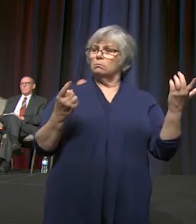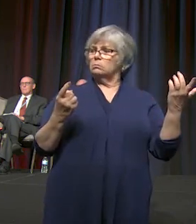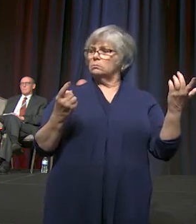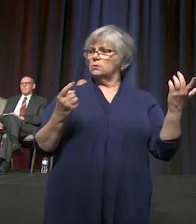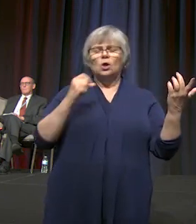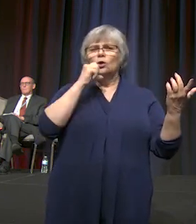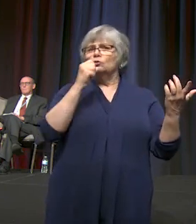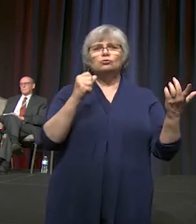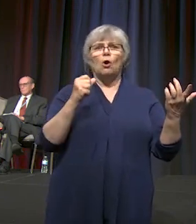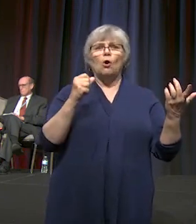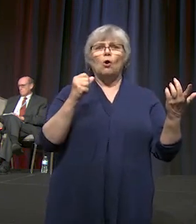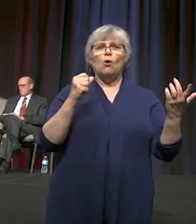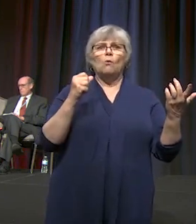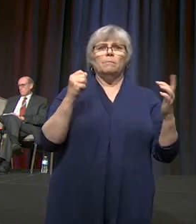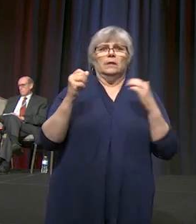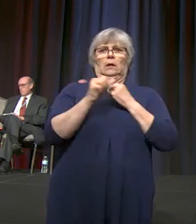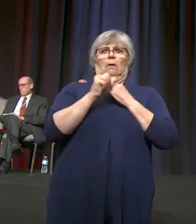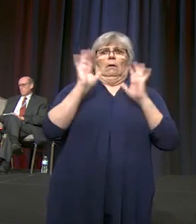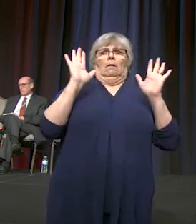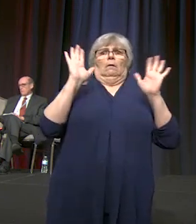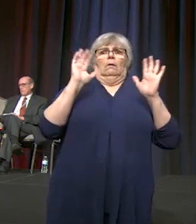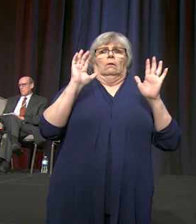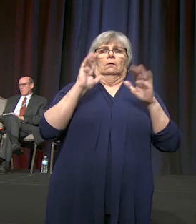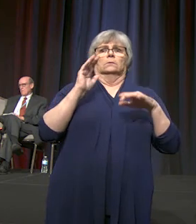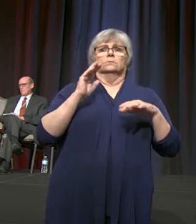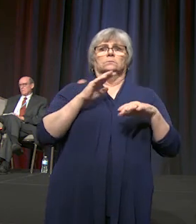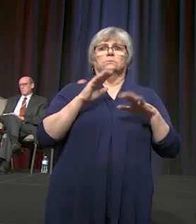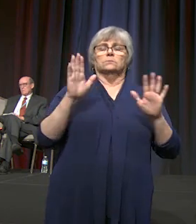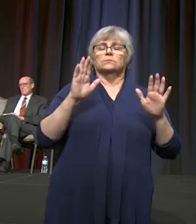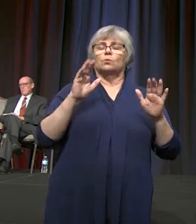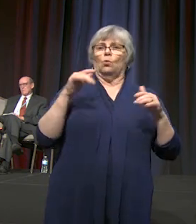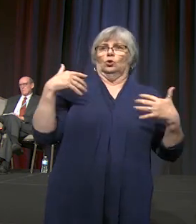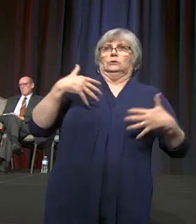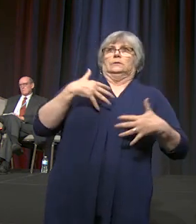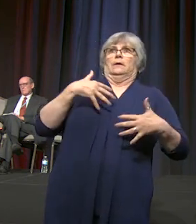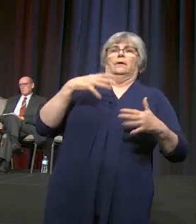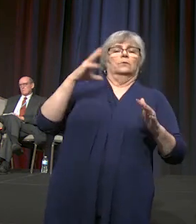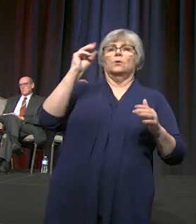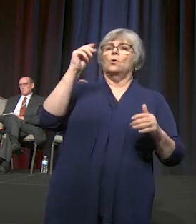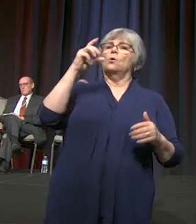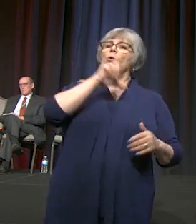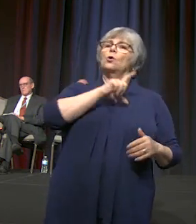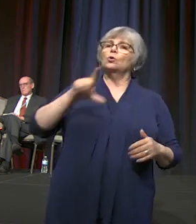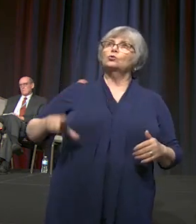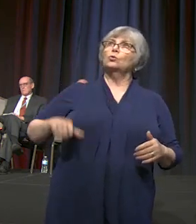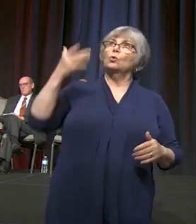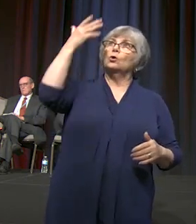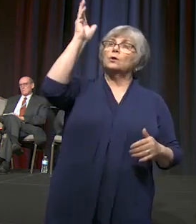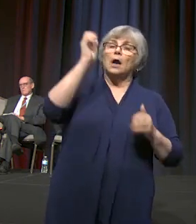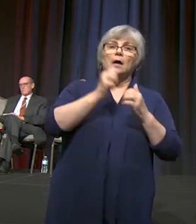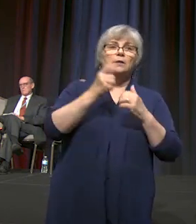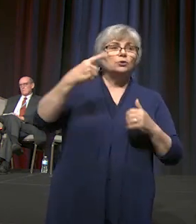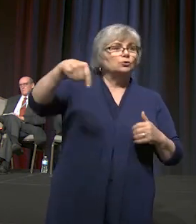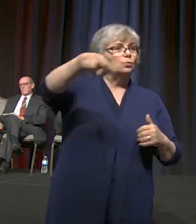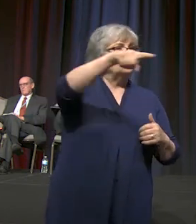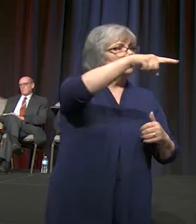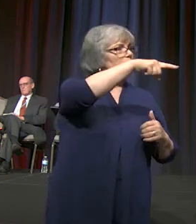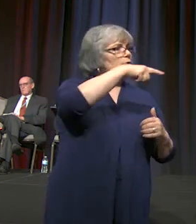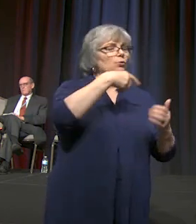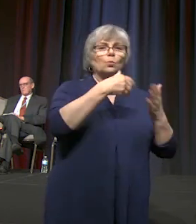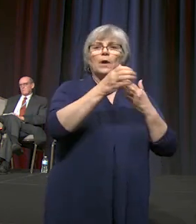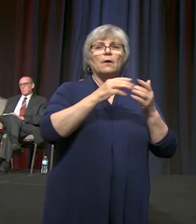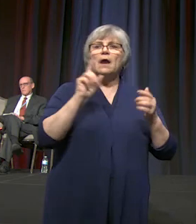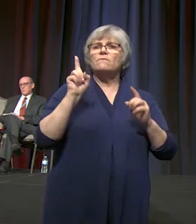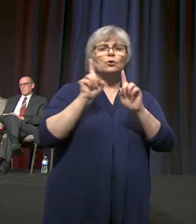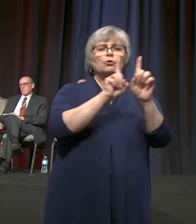Don't be alarmed or terrified because the Lord your God is with you wherever you go.